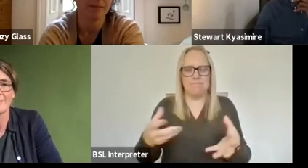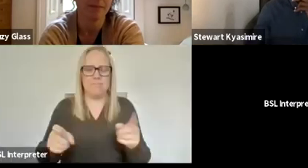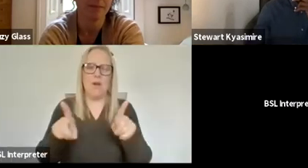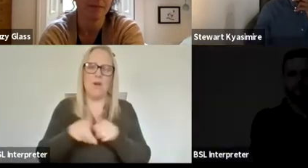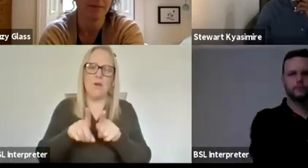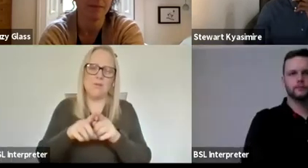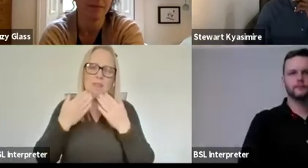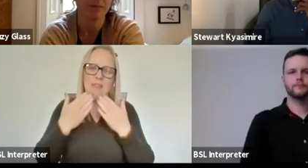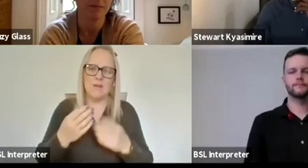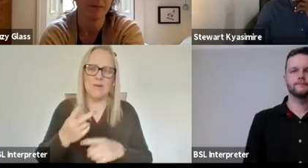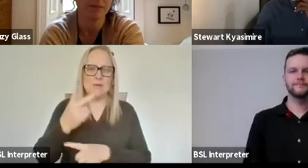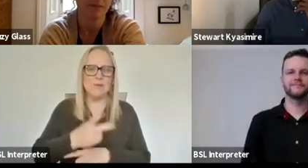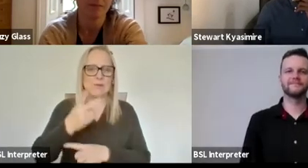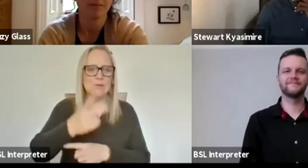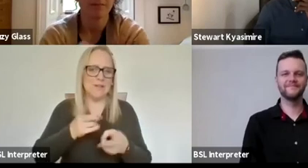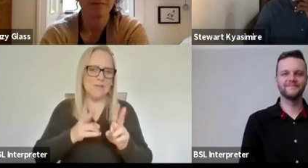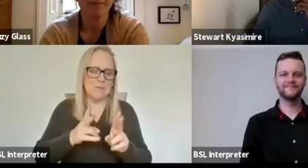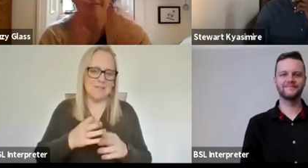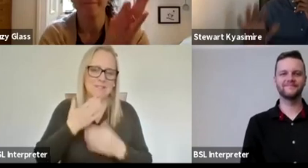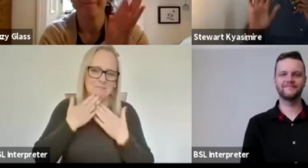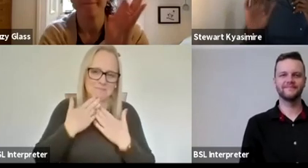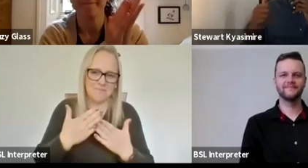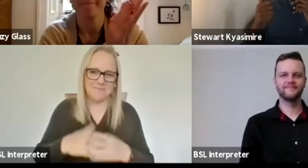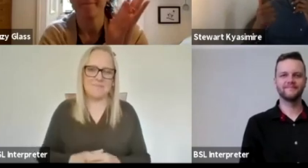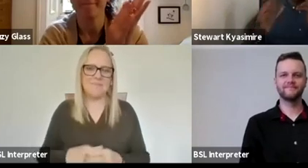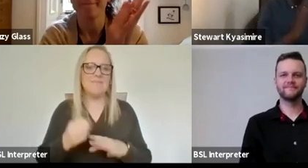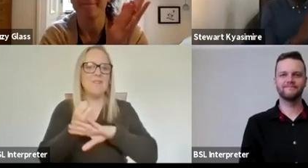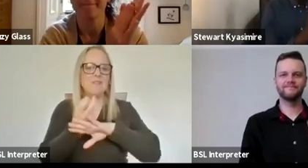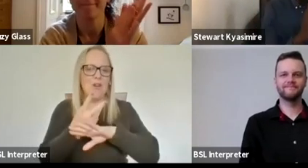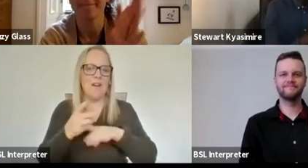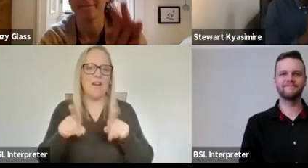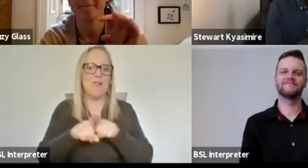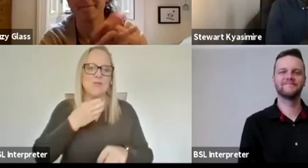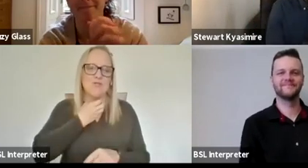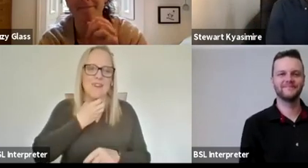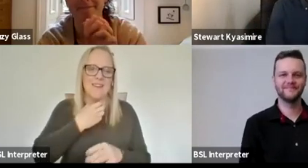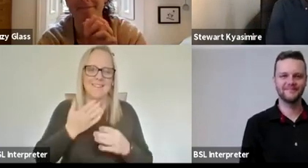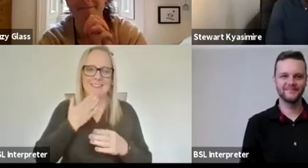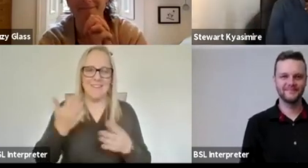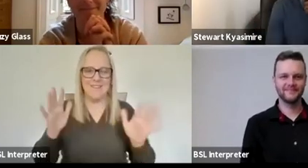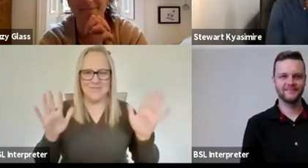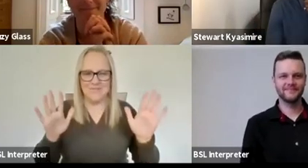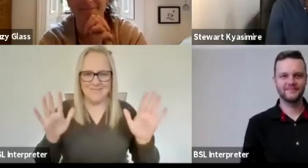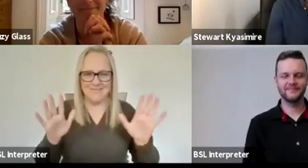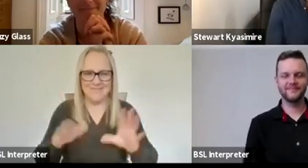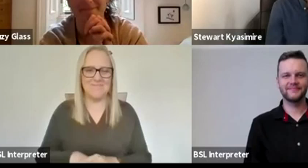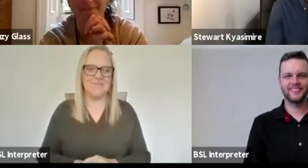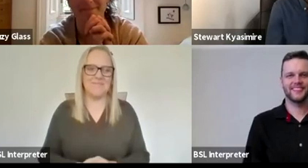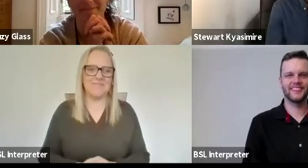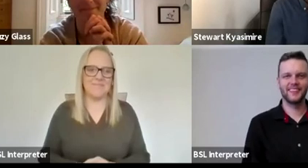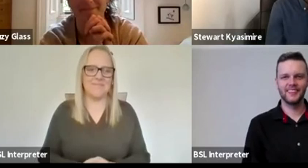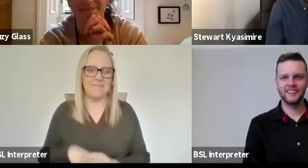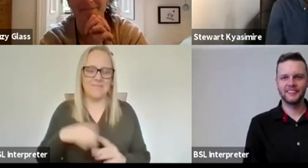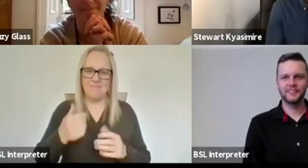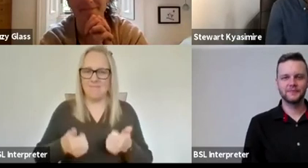too to our bsl interpreters um donna and greg um just been fantastic to to